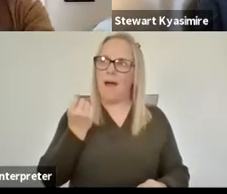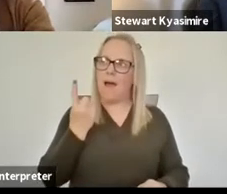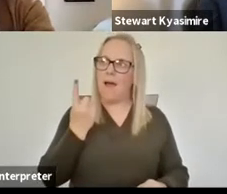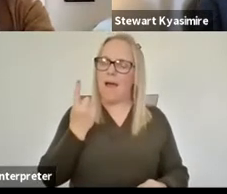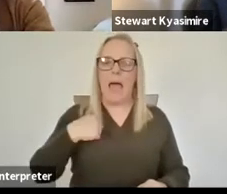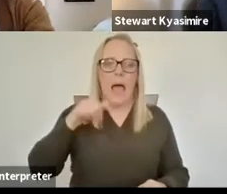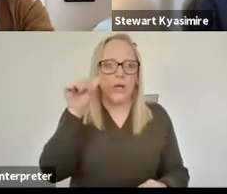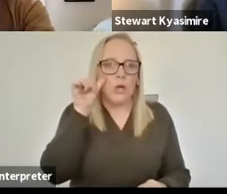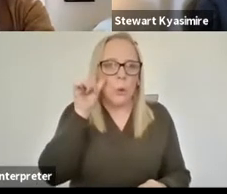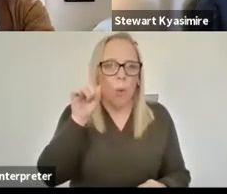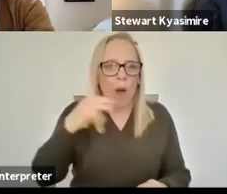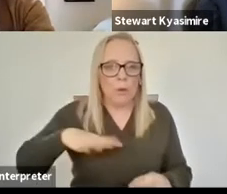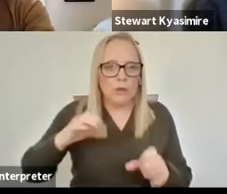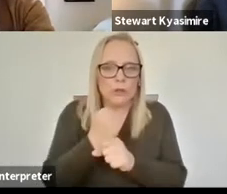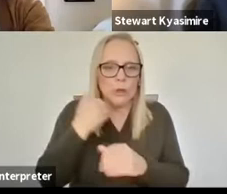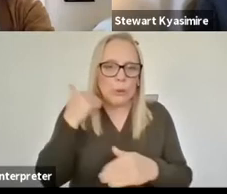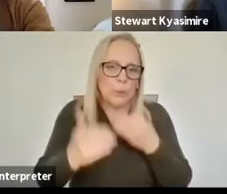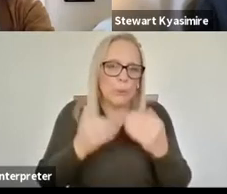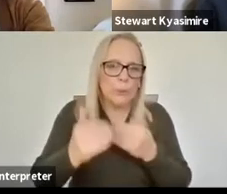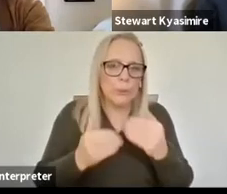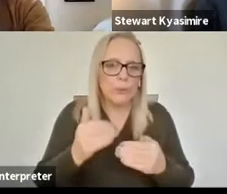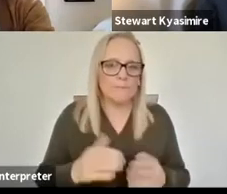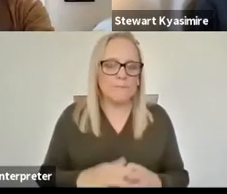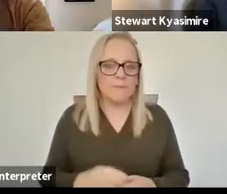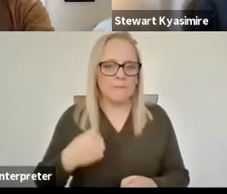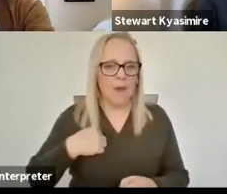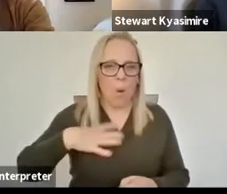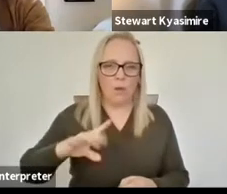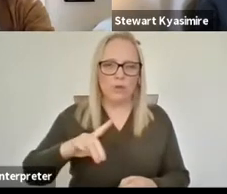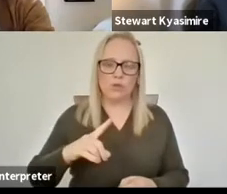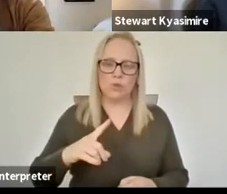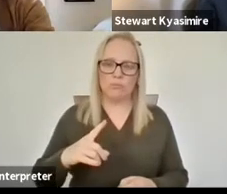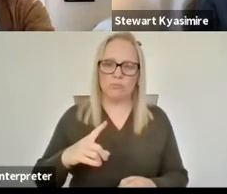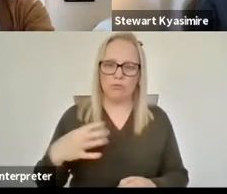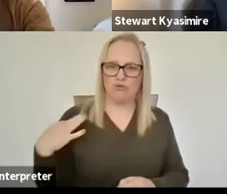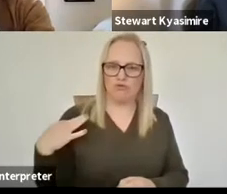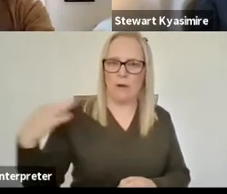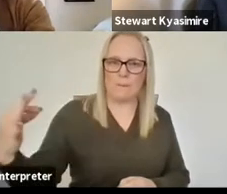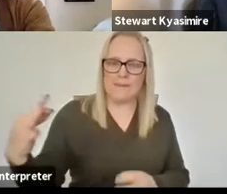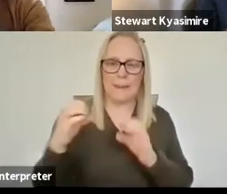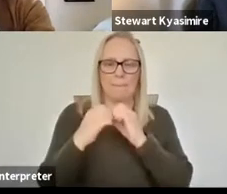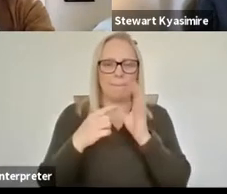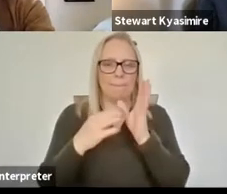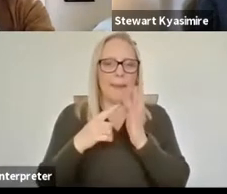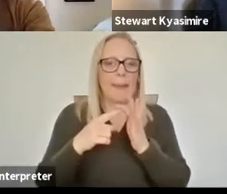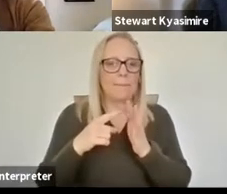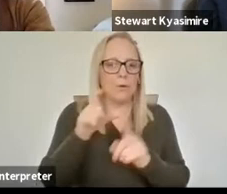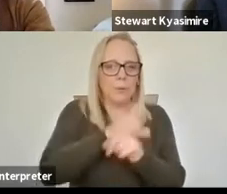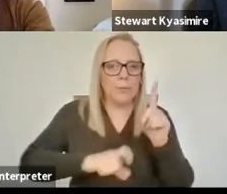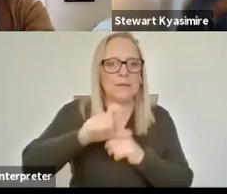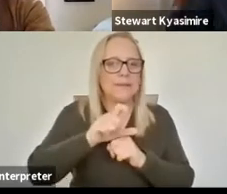I'm I'm I want to do I think I know I want to kind of represent the BAME and community so for me